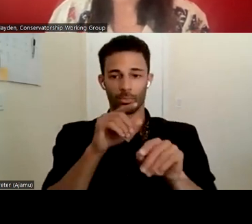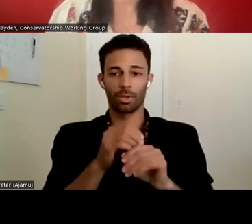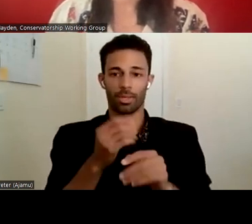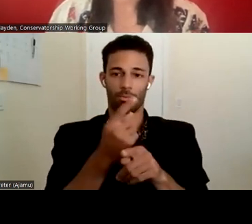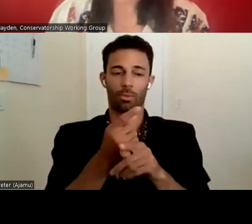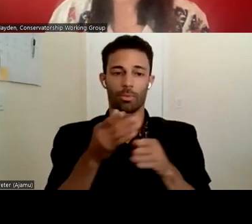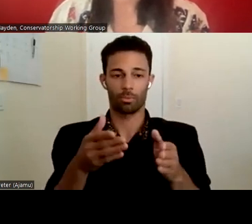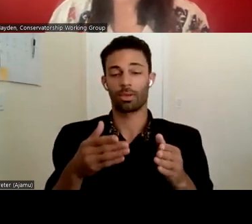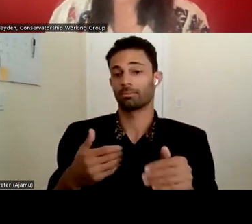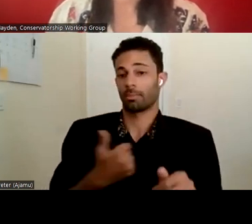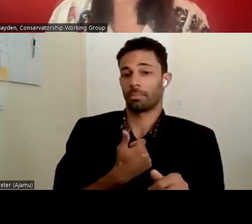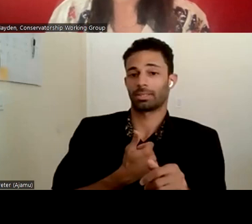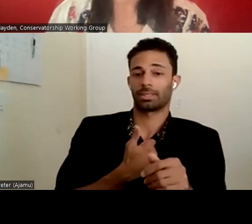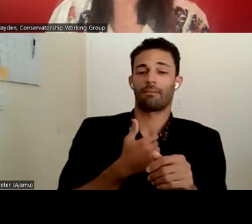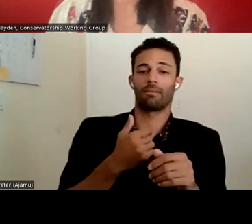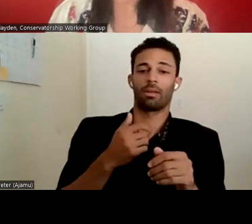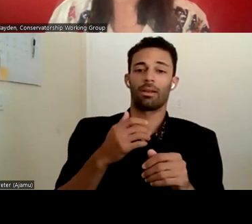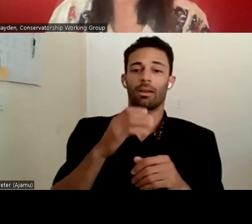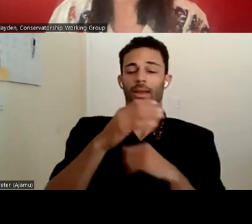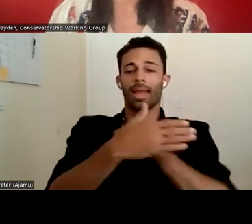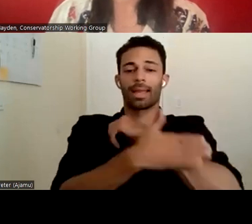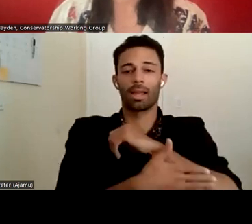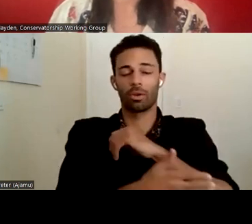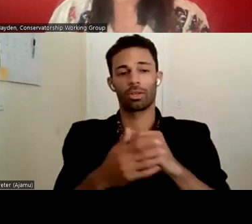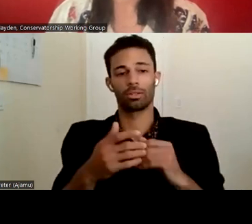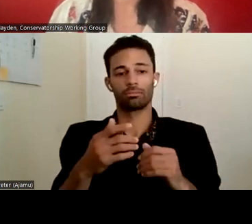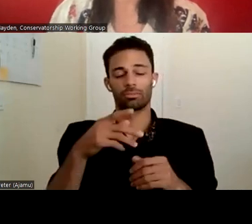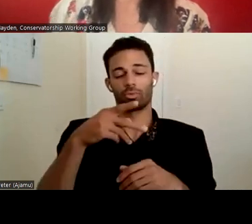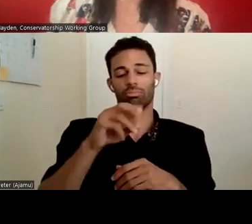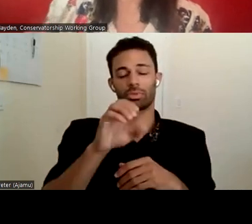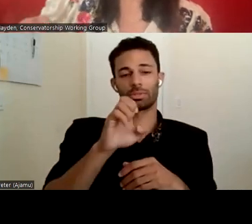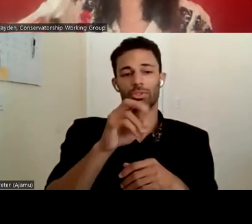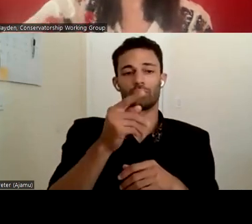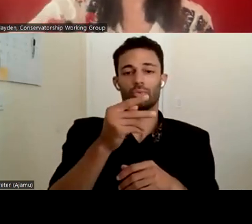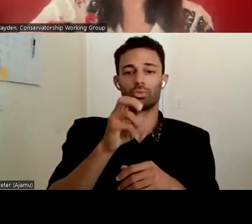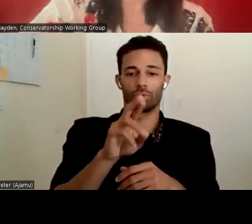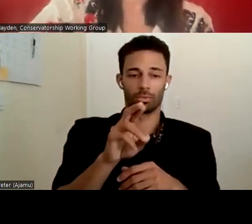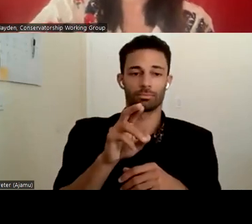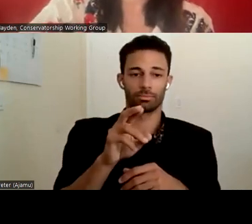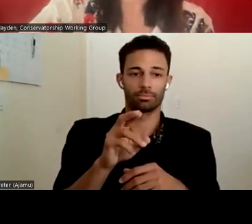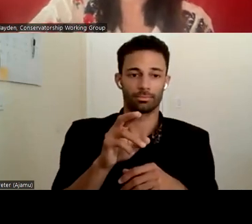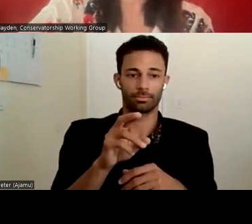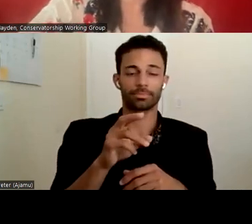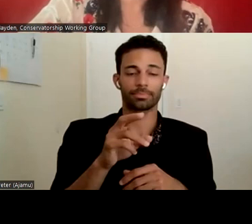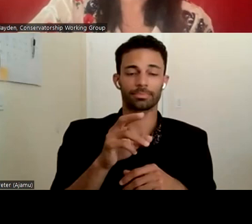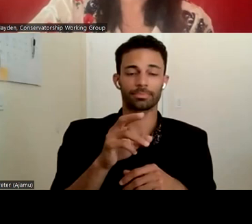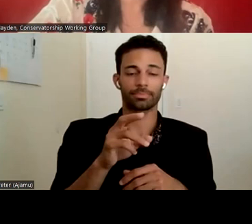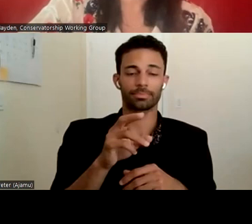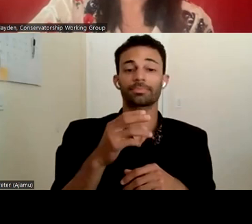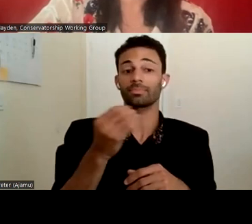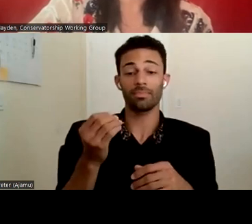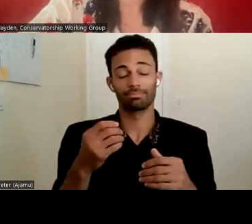county prosecutor, a deputy district attorney, and there is an unfortunate gap here that we've stumbled into